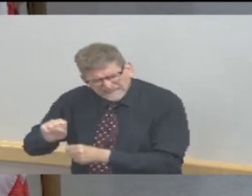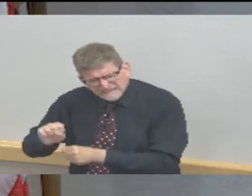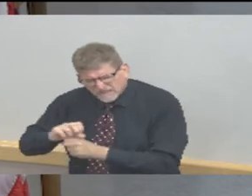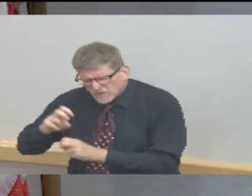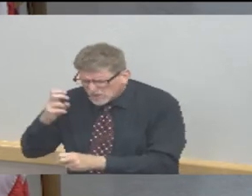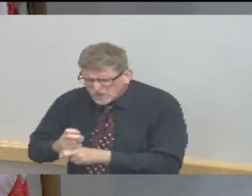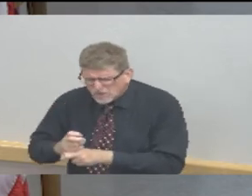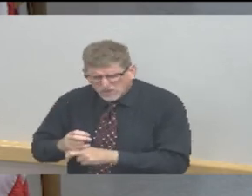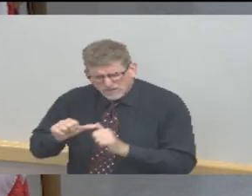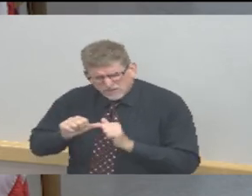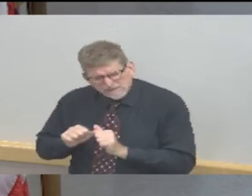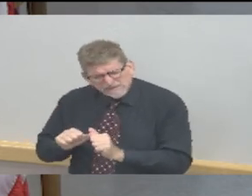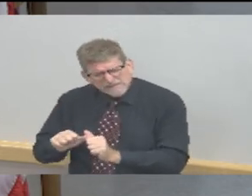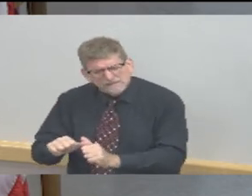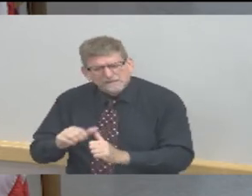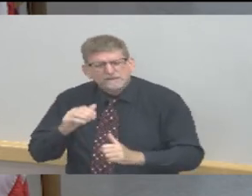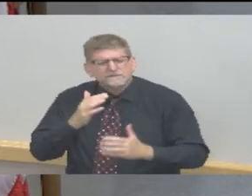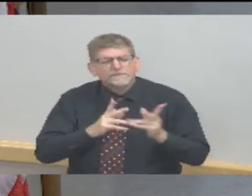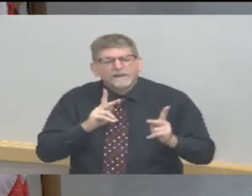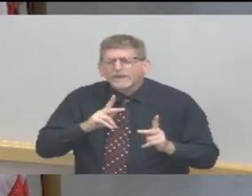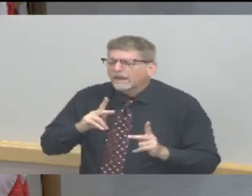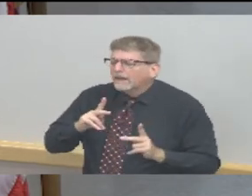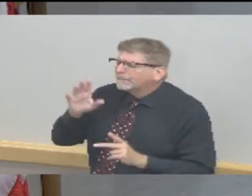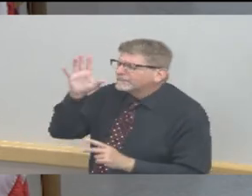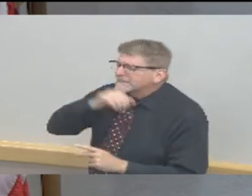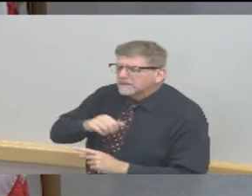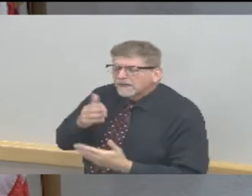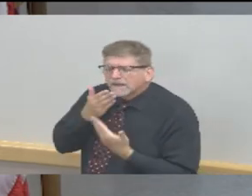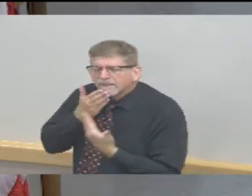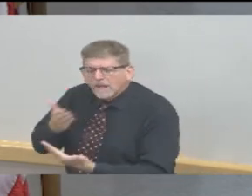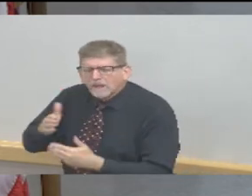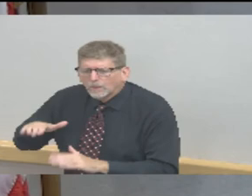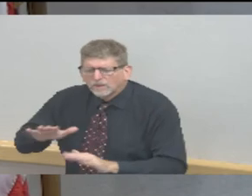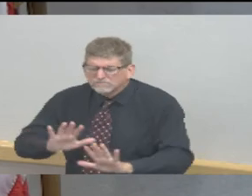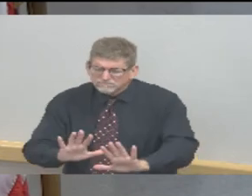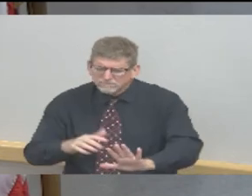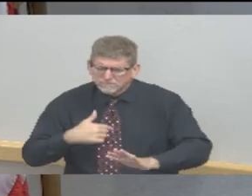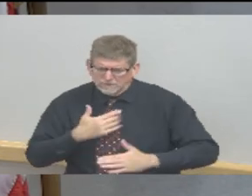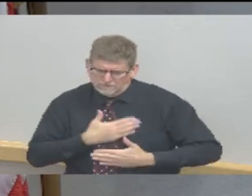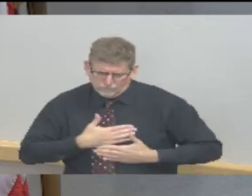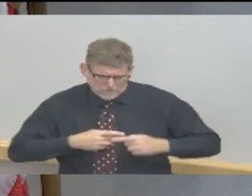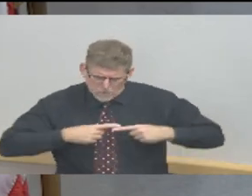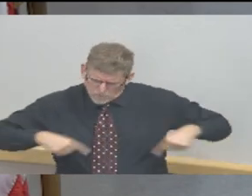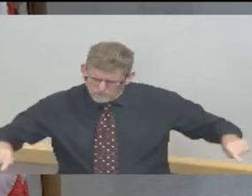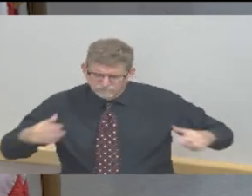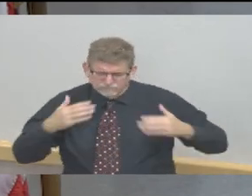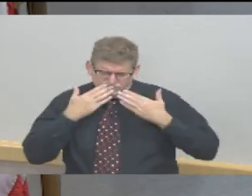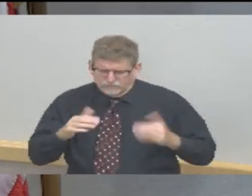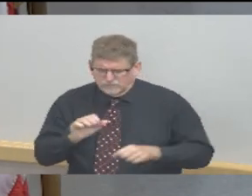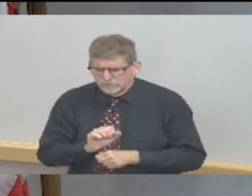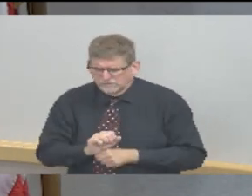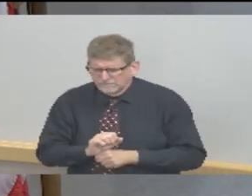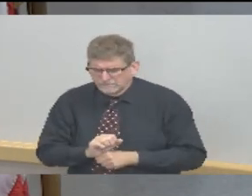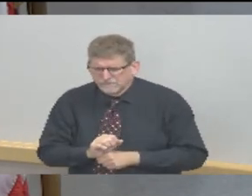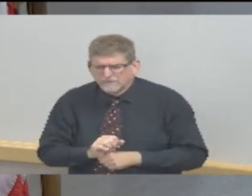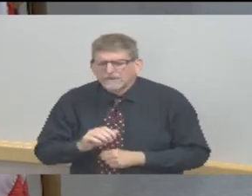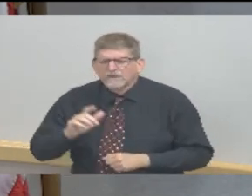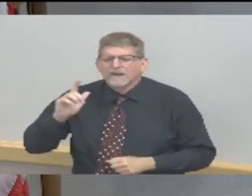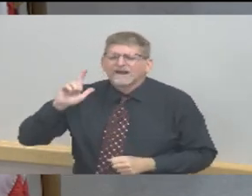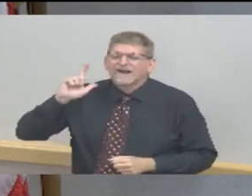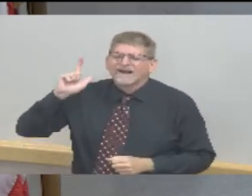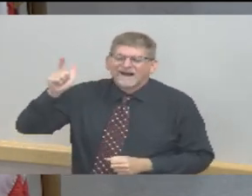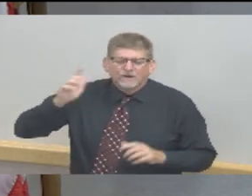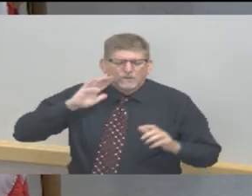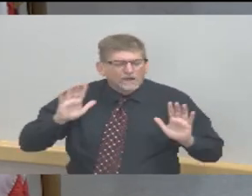we appreciate your work. It means a lot. And they'll they'll come a time for us to to celebrate that together. Unfortunately, it's not